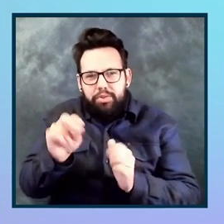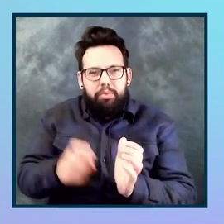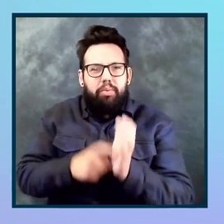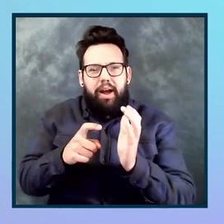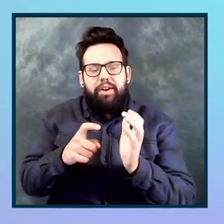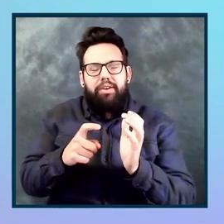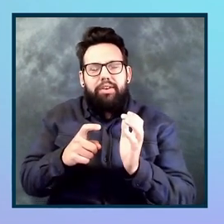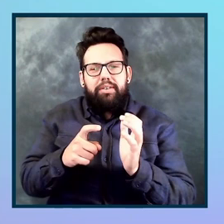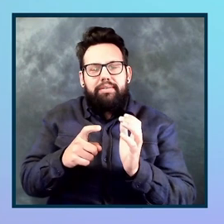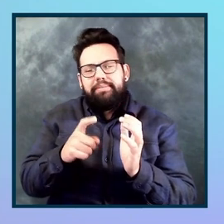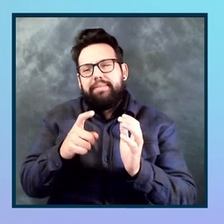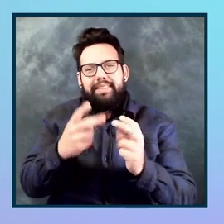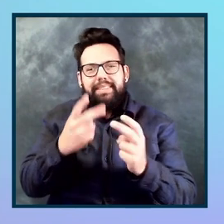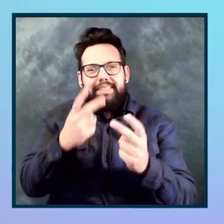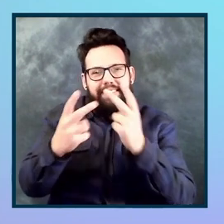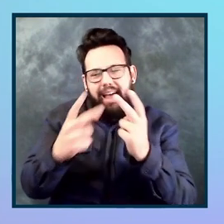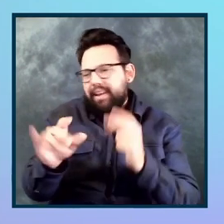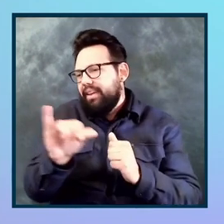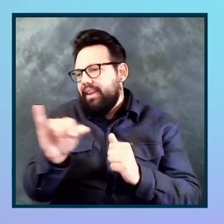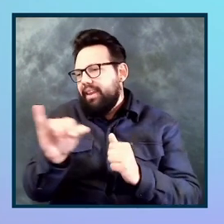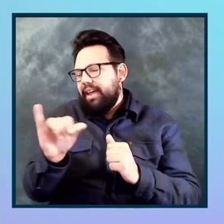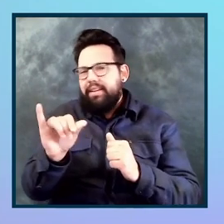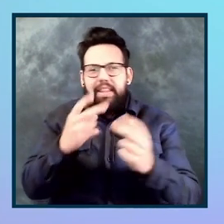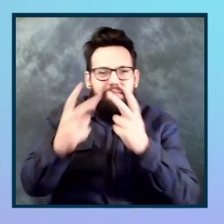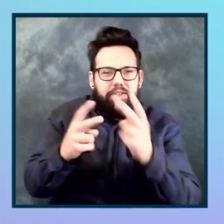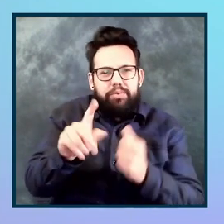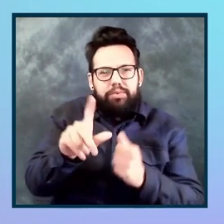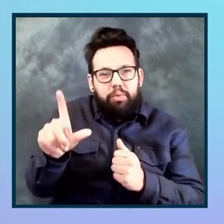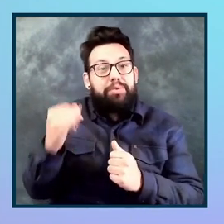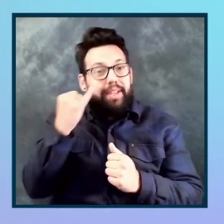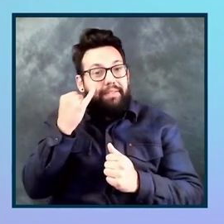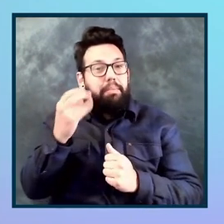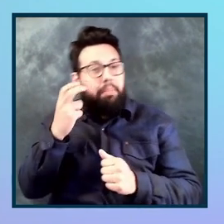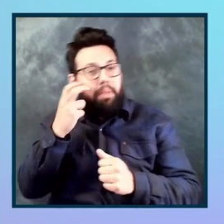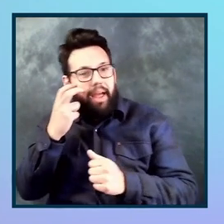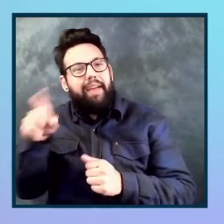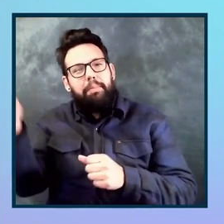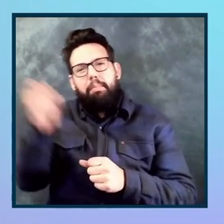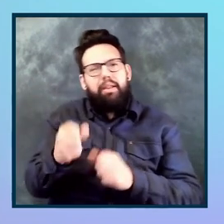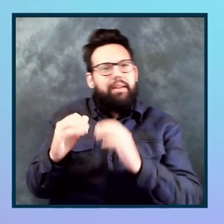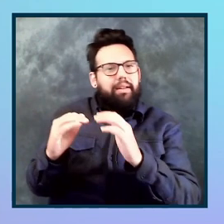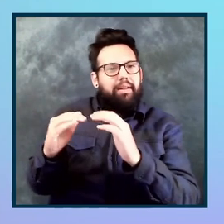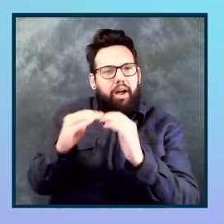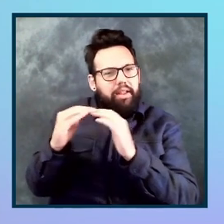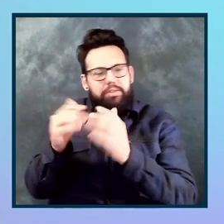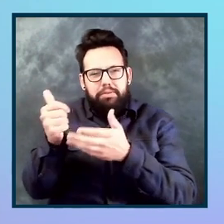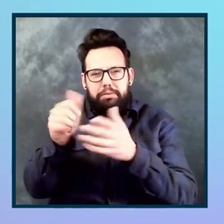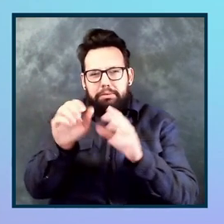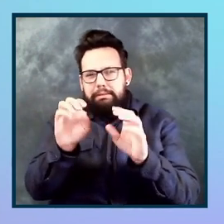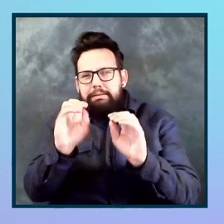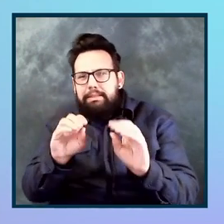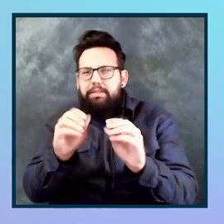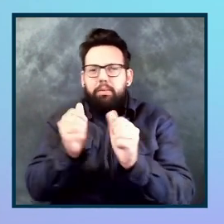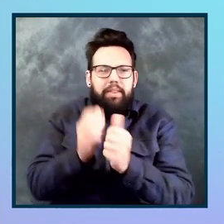A blind tester, you might need to pull in a colleague to, to, uh, verify some stuff for you. But, um, as far as the actual UI, we strive to make